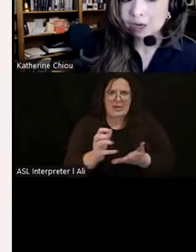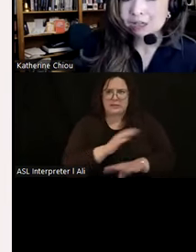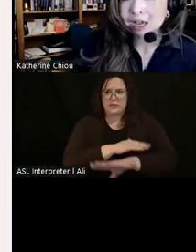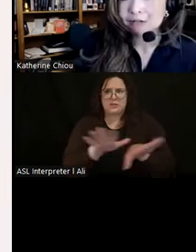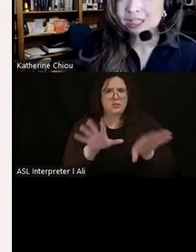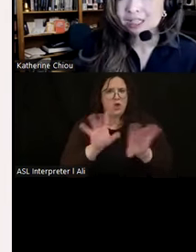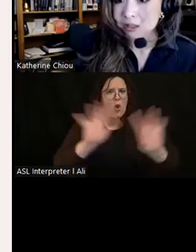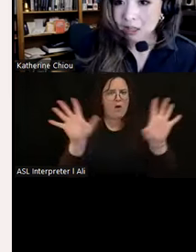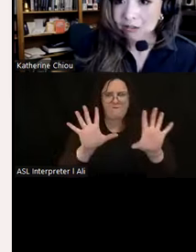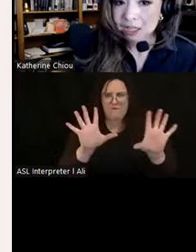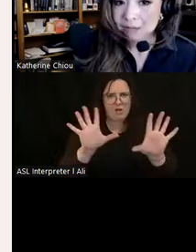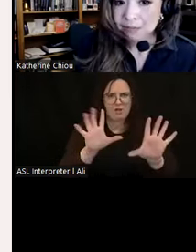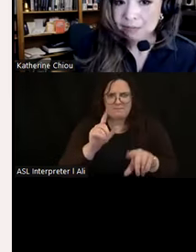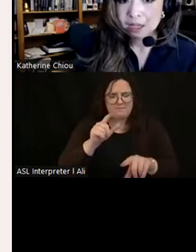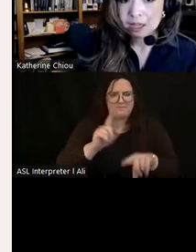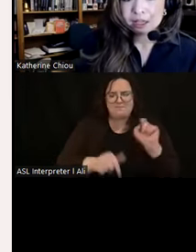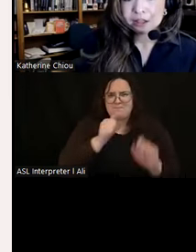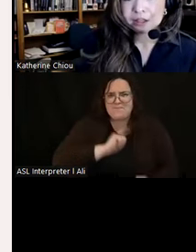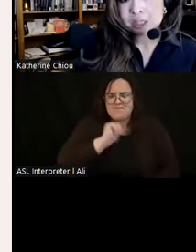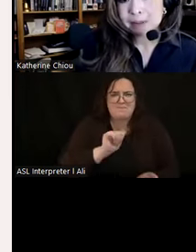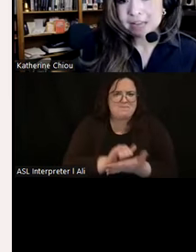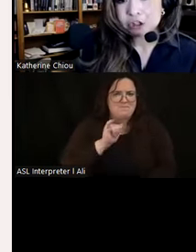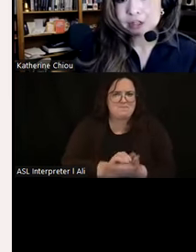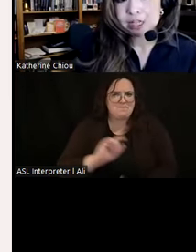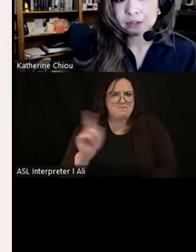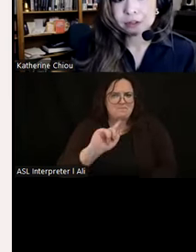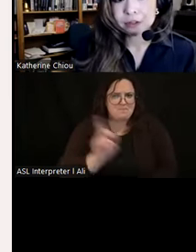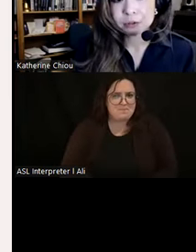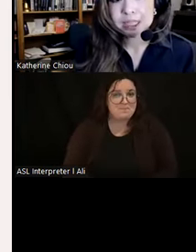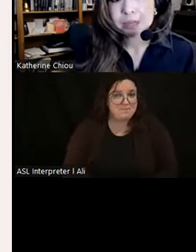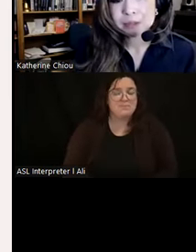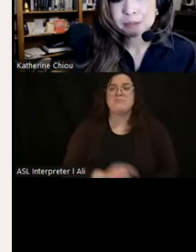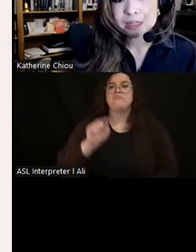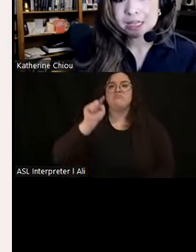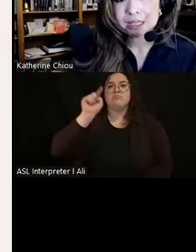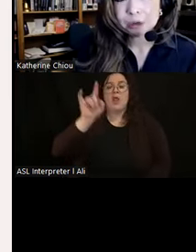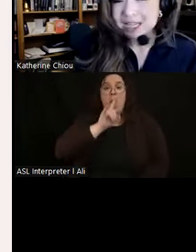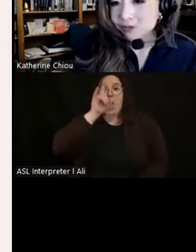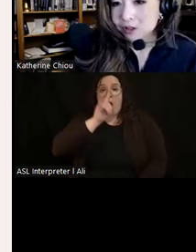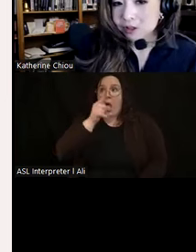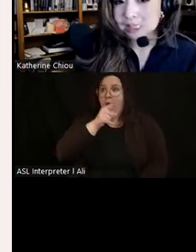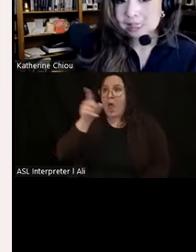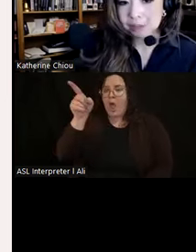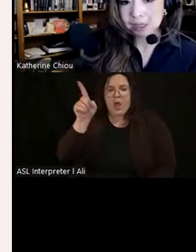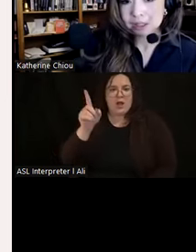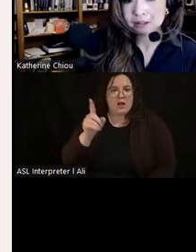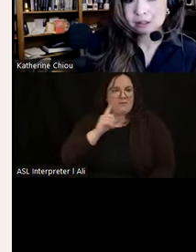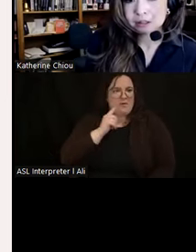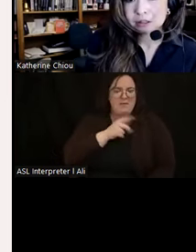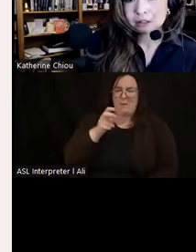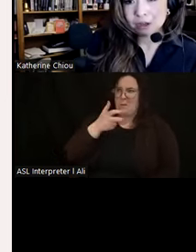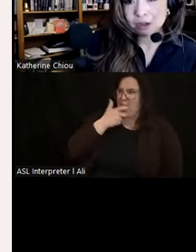is abhorrent and really not tolerated. The rich pageantry of the social elite was most likely quite difficult to stomach.